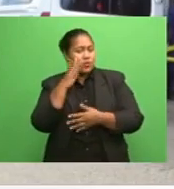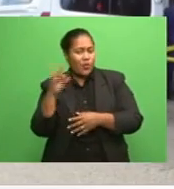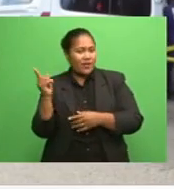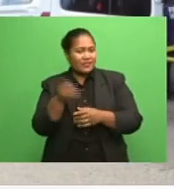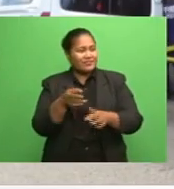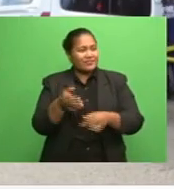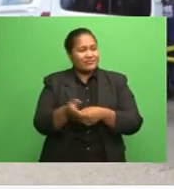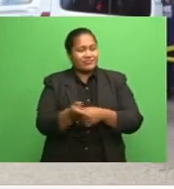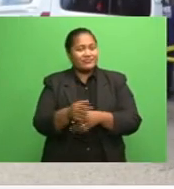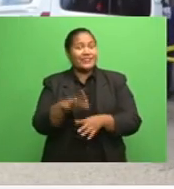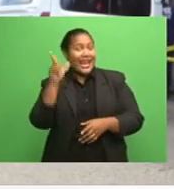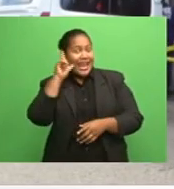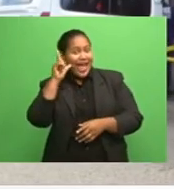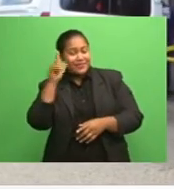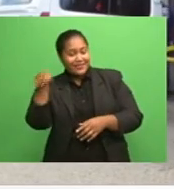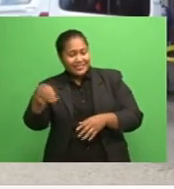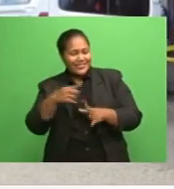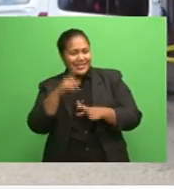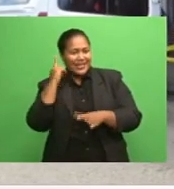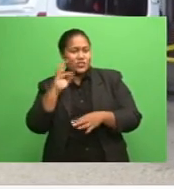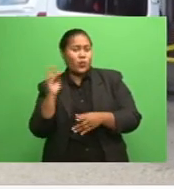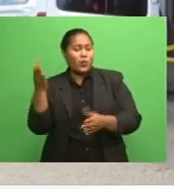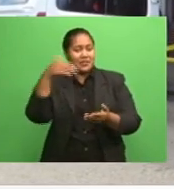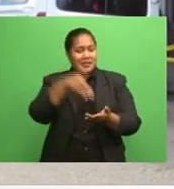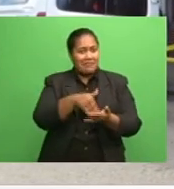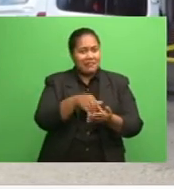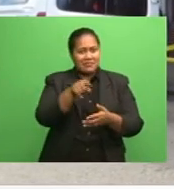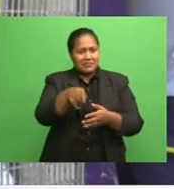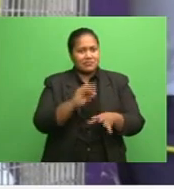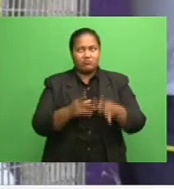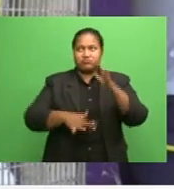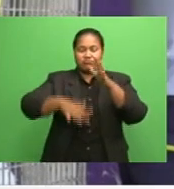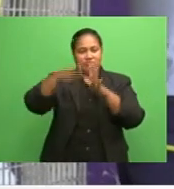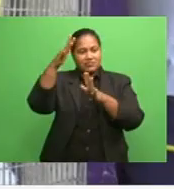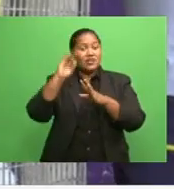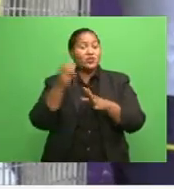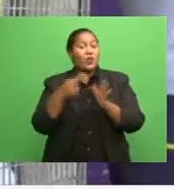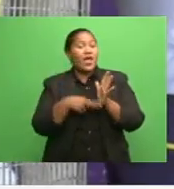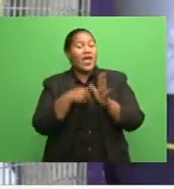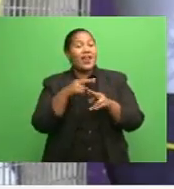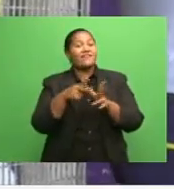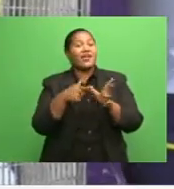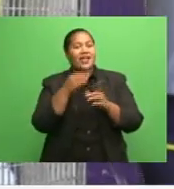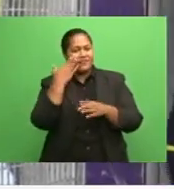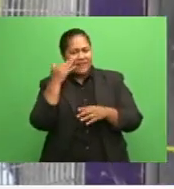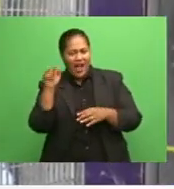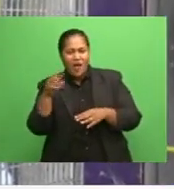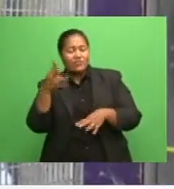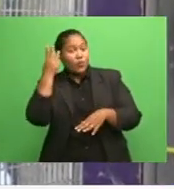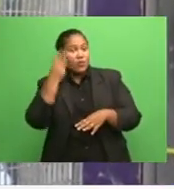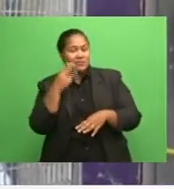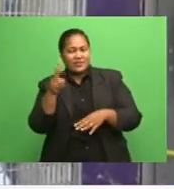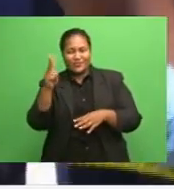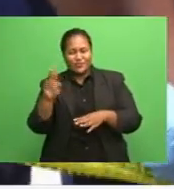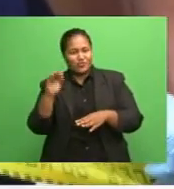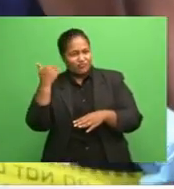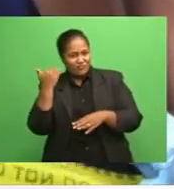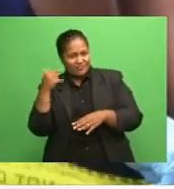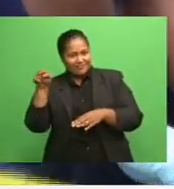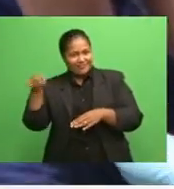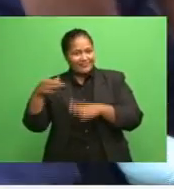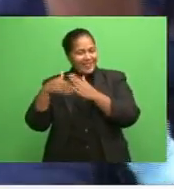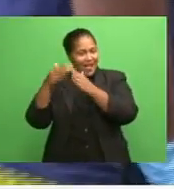they found a room in the top flat of the shop in flames. The NFA says they found the woman in the two-bedroom flat. The victim was